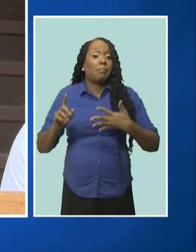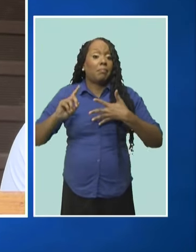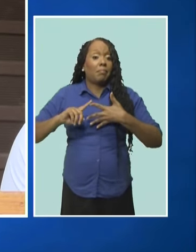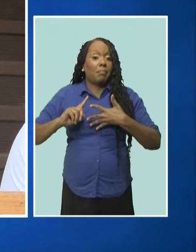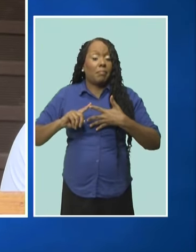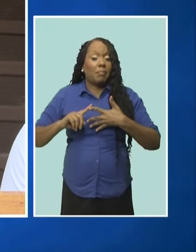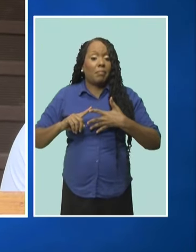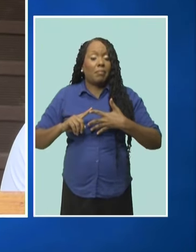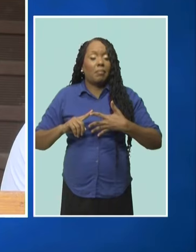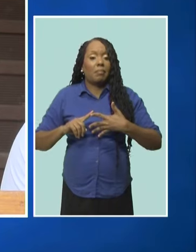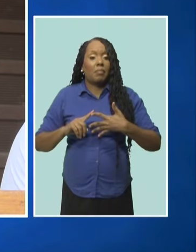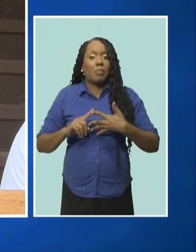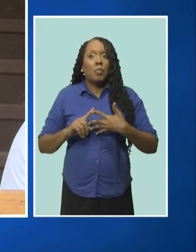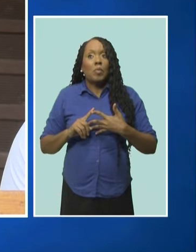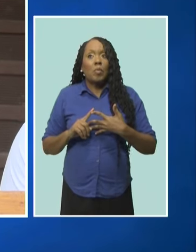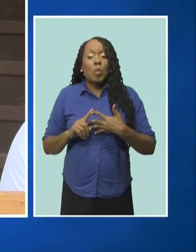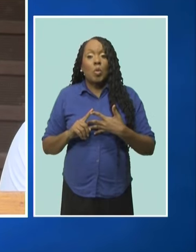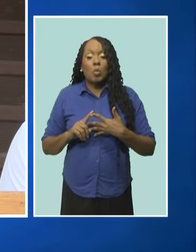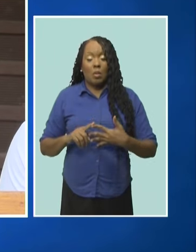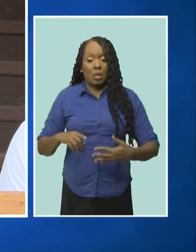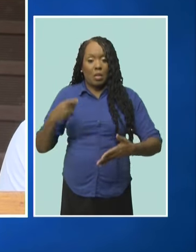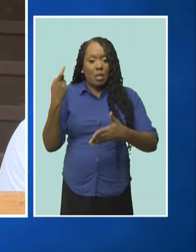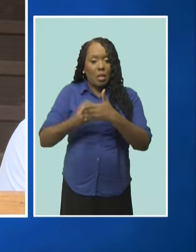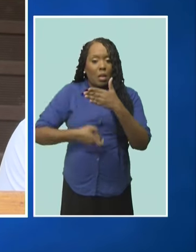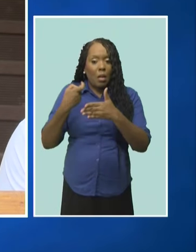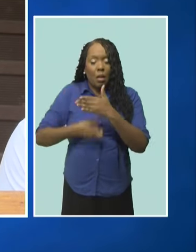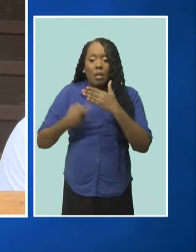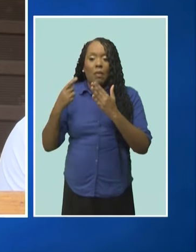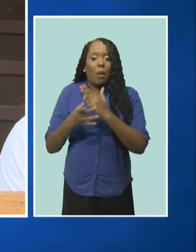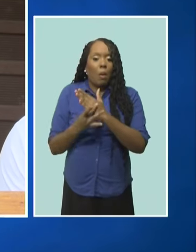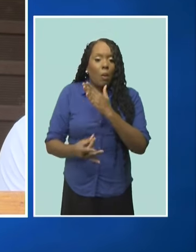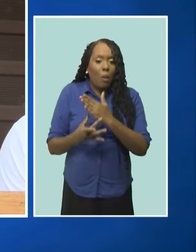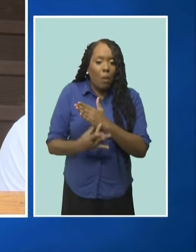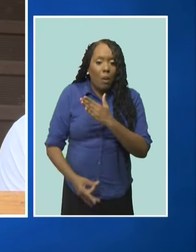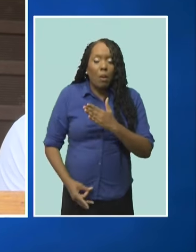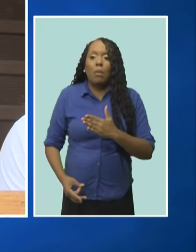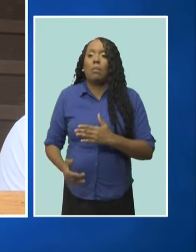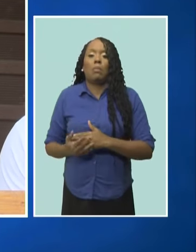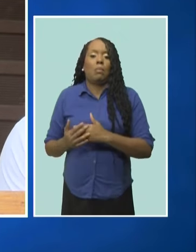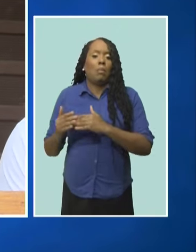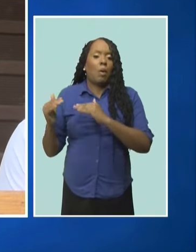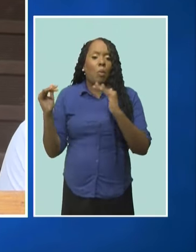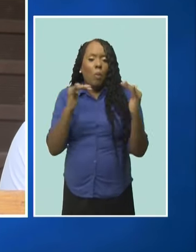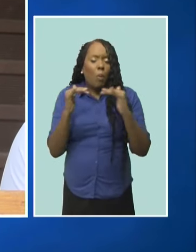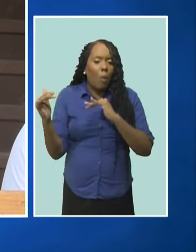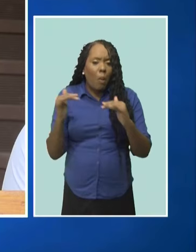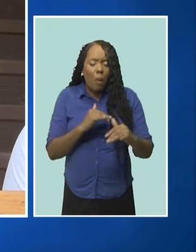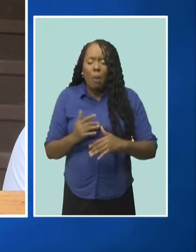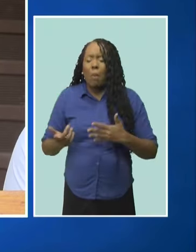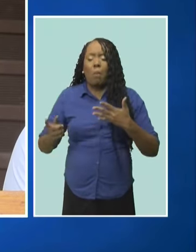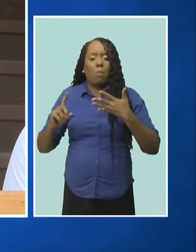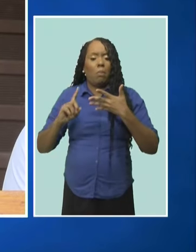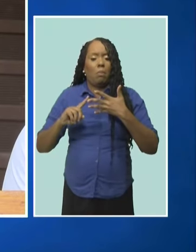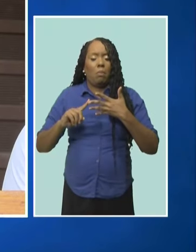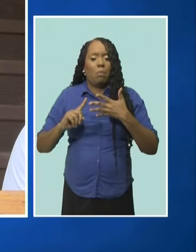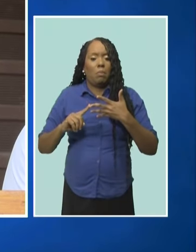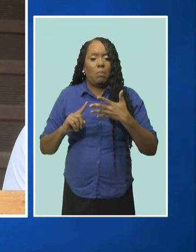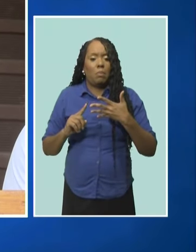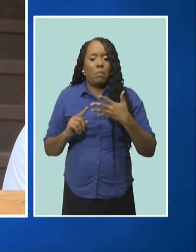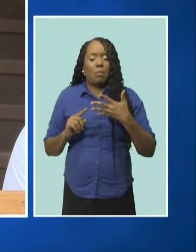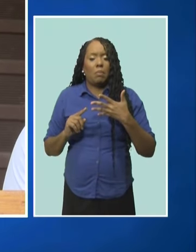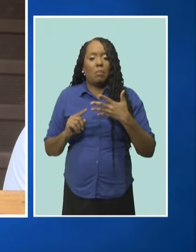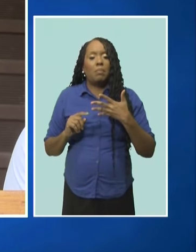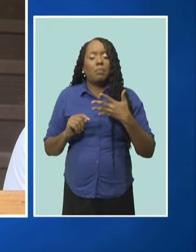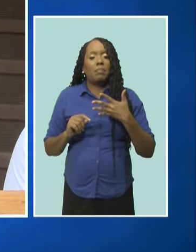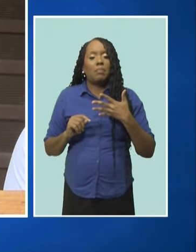increase in freight costs due to oil prices and more. And I mentioned that earlier. Three, the unavailability and